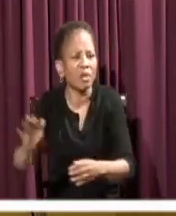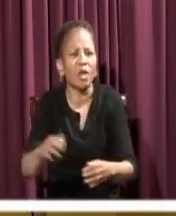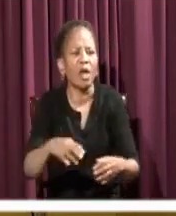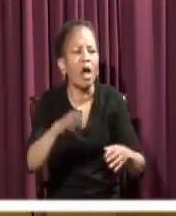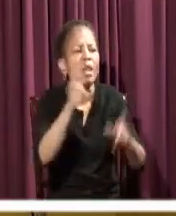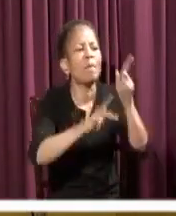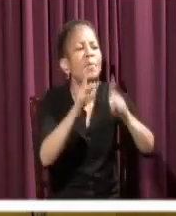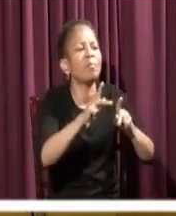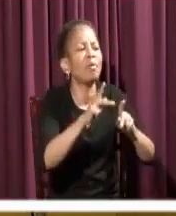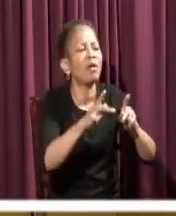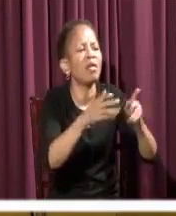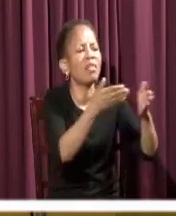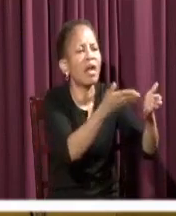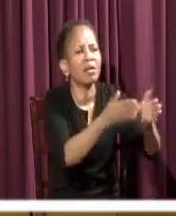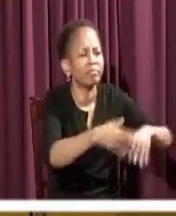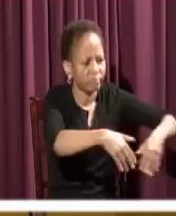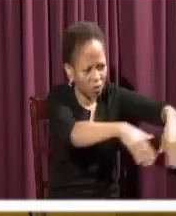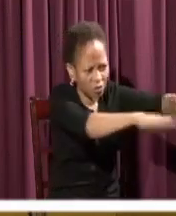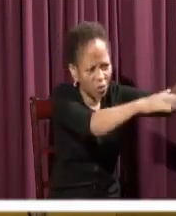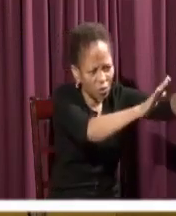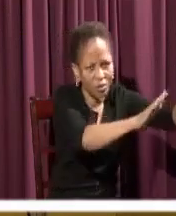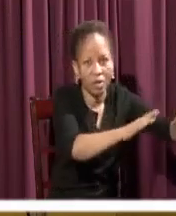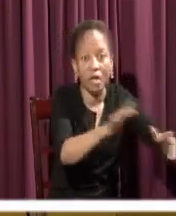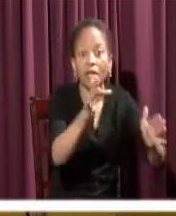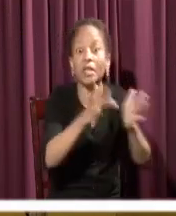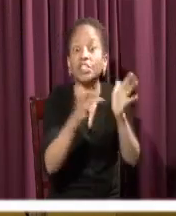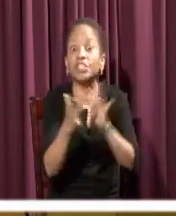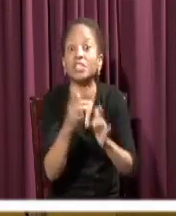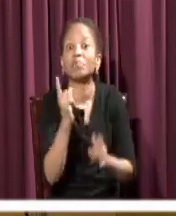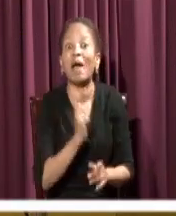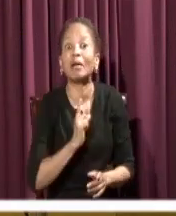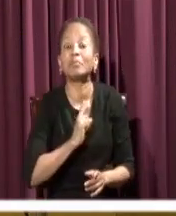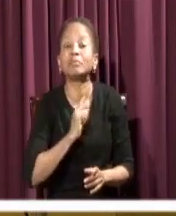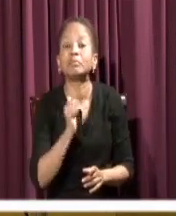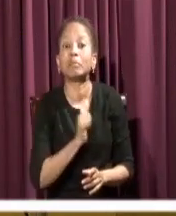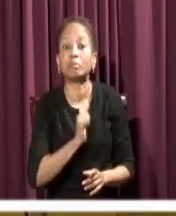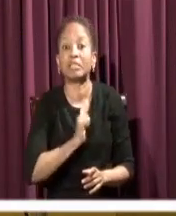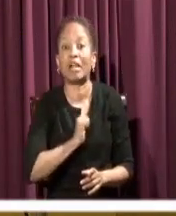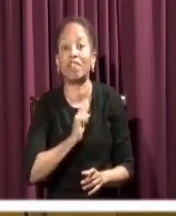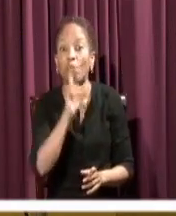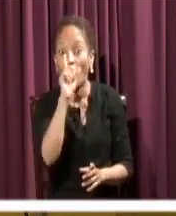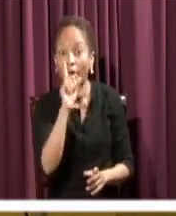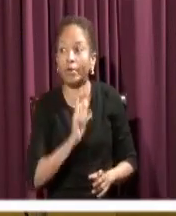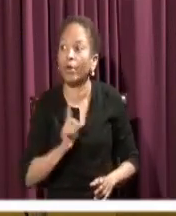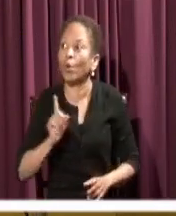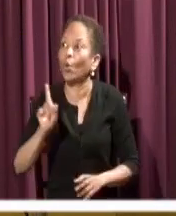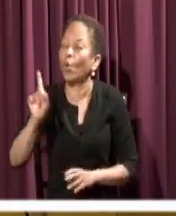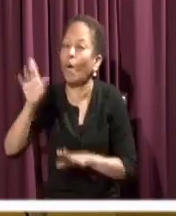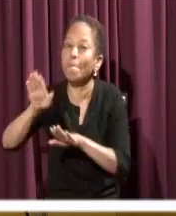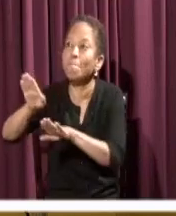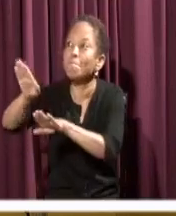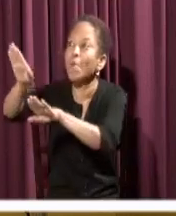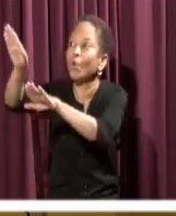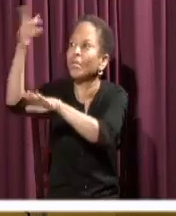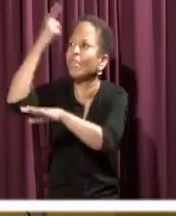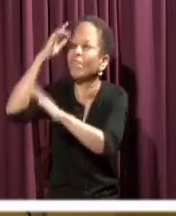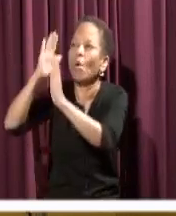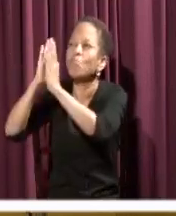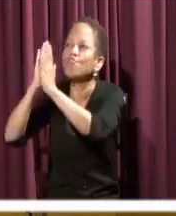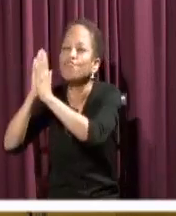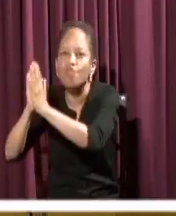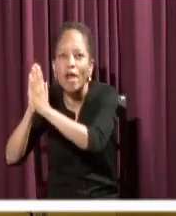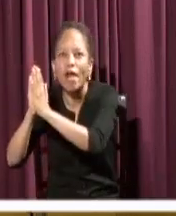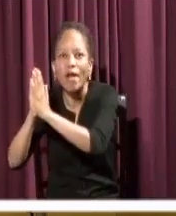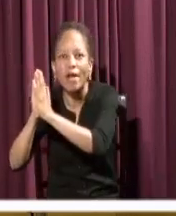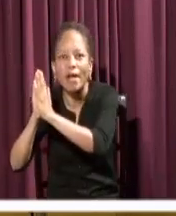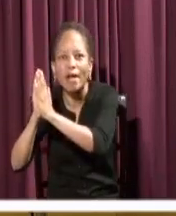He goes to? Uh-huh. And what that tells you? That whenever you look for Jesus,